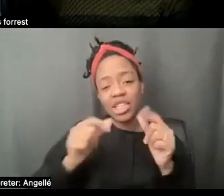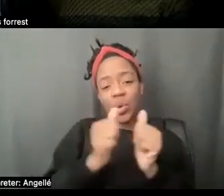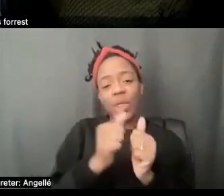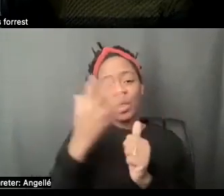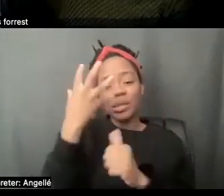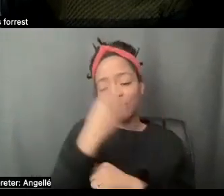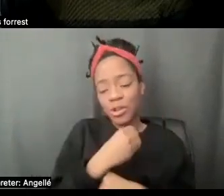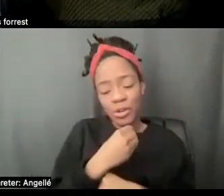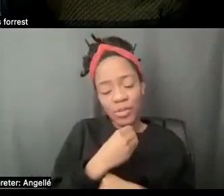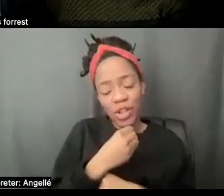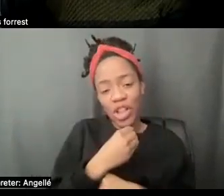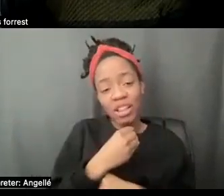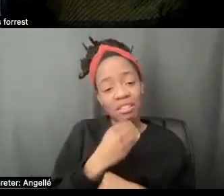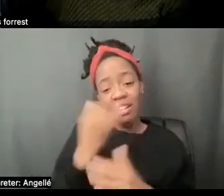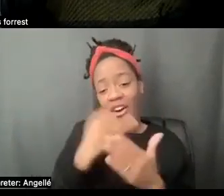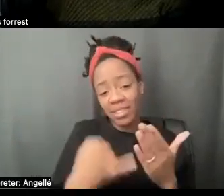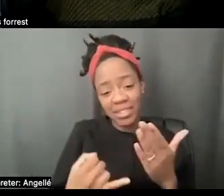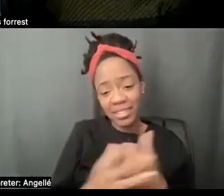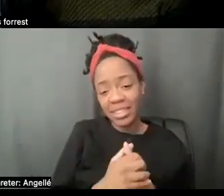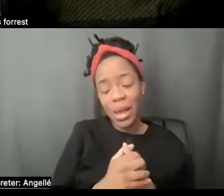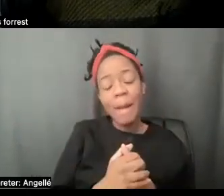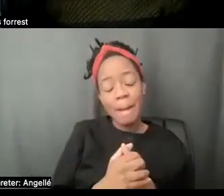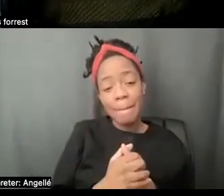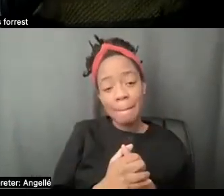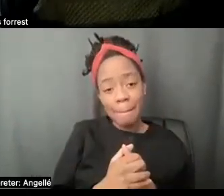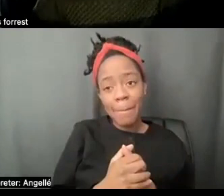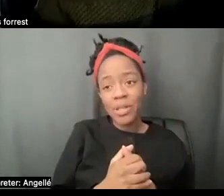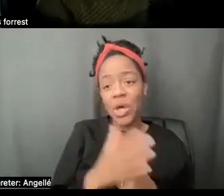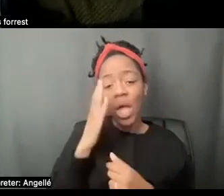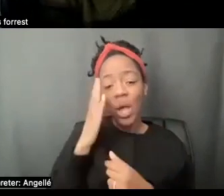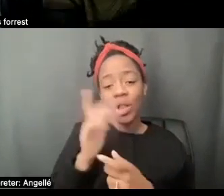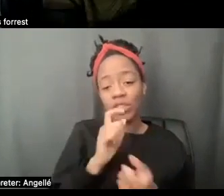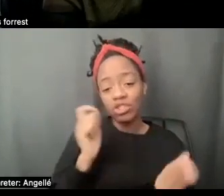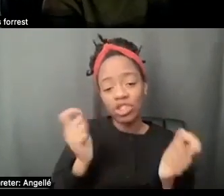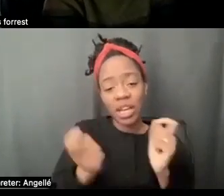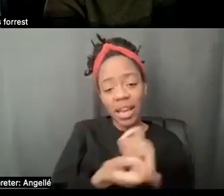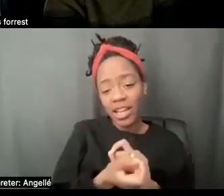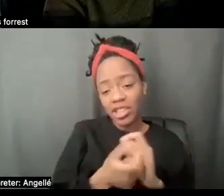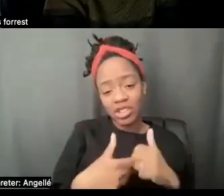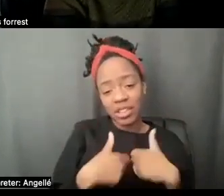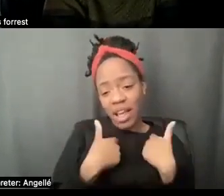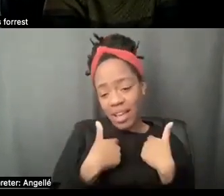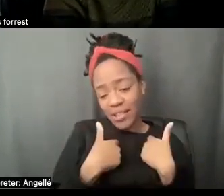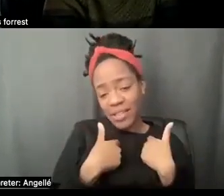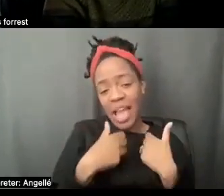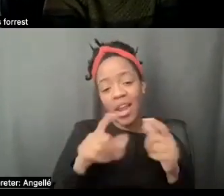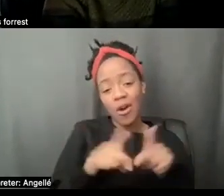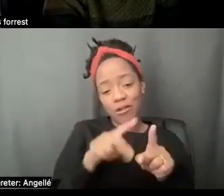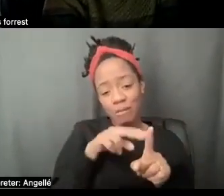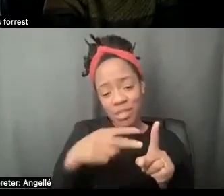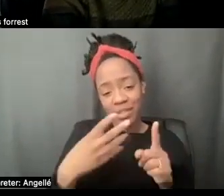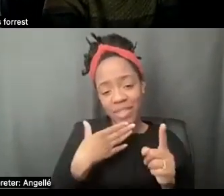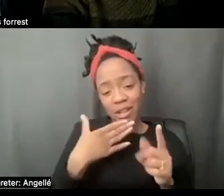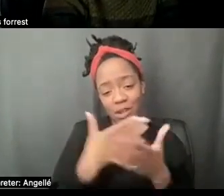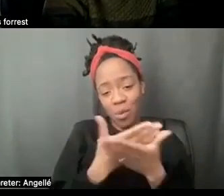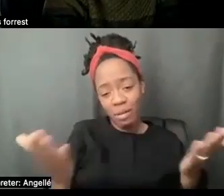piece of art. And that is going to change change lives and perspectives. So thank you all for